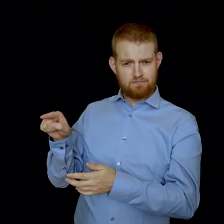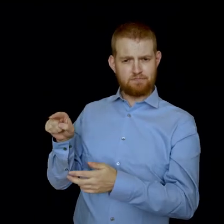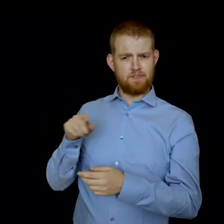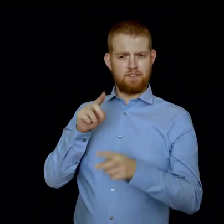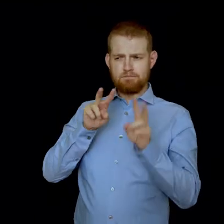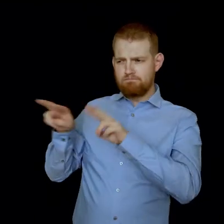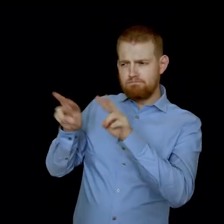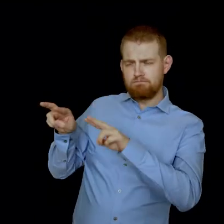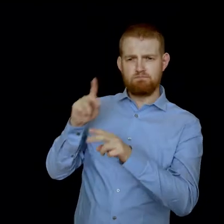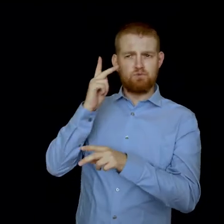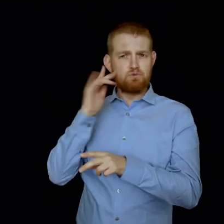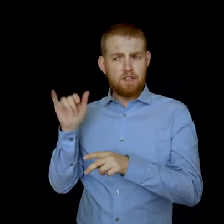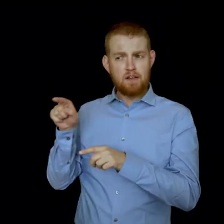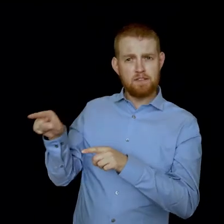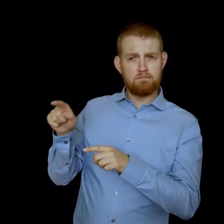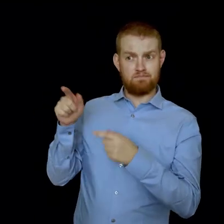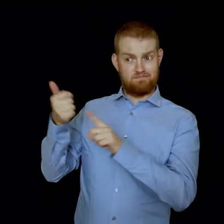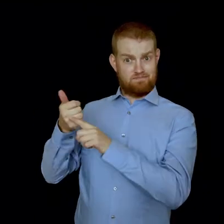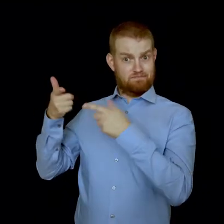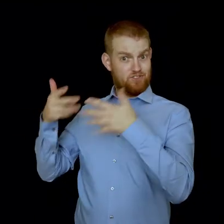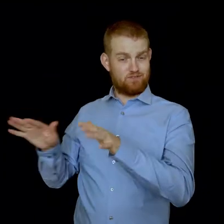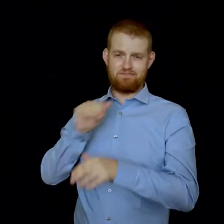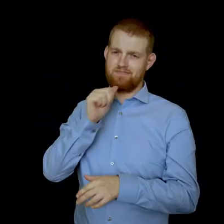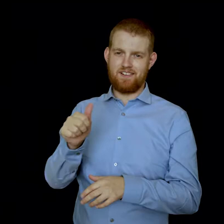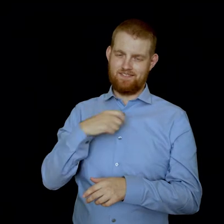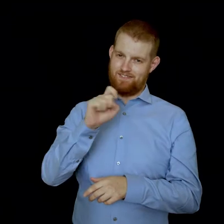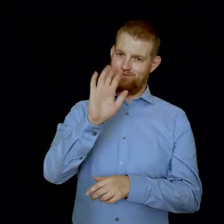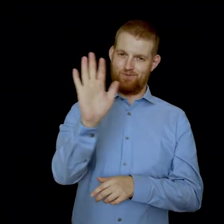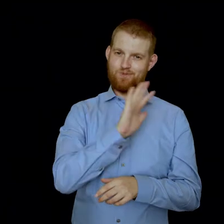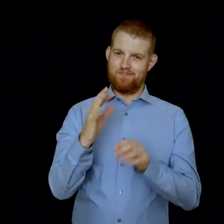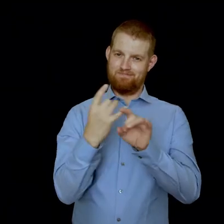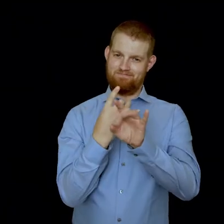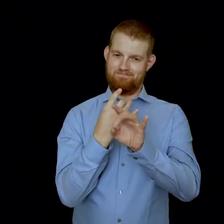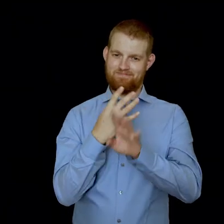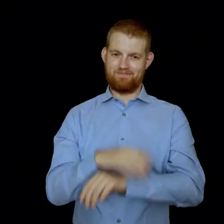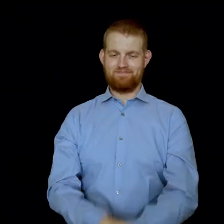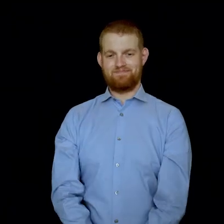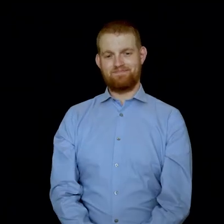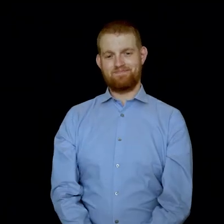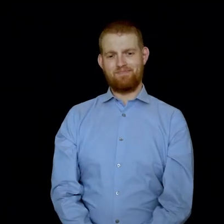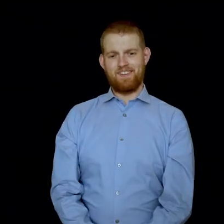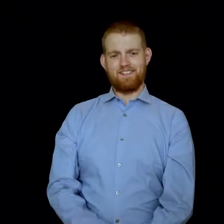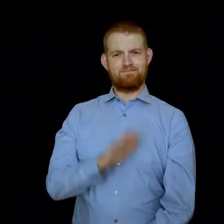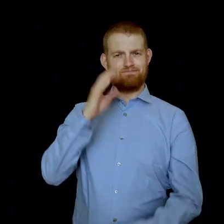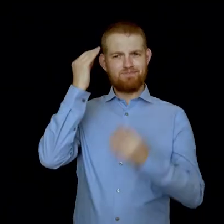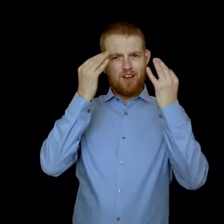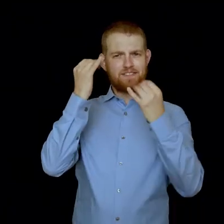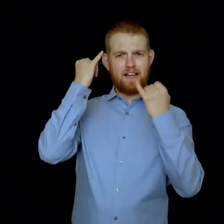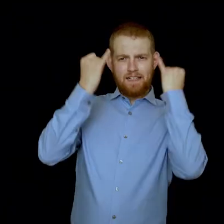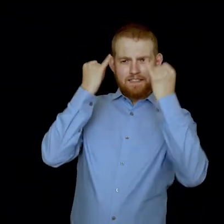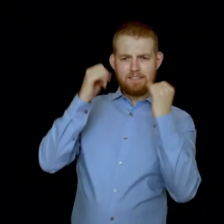outlines ideas for what accessibility legislation in BC could look like. But it's not finished. We need your voices.